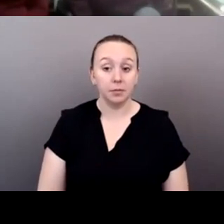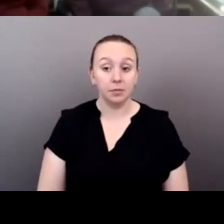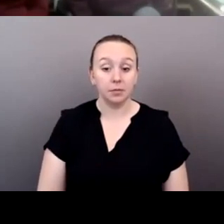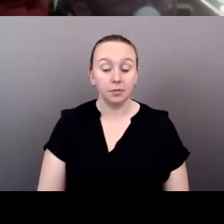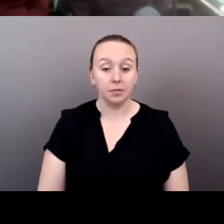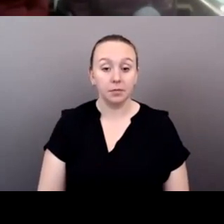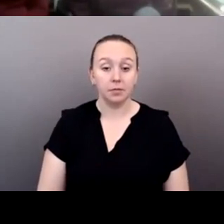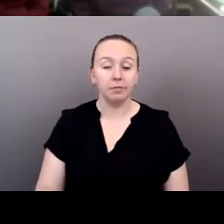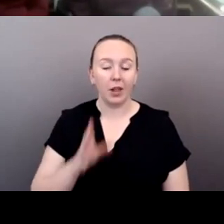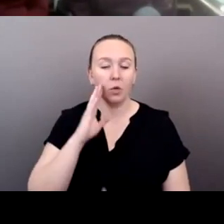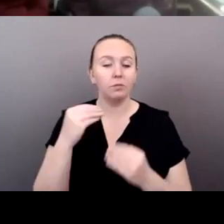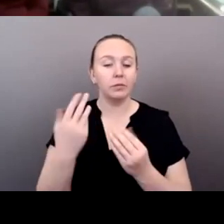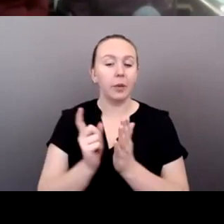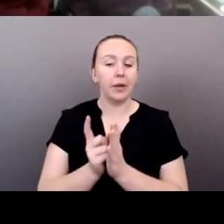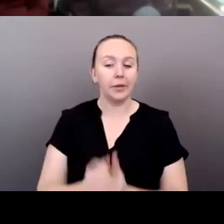I'll give them a minute.